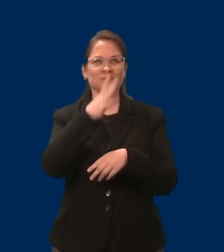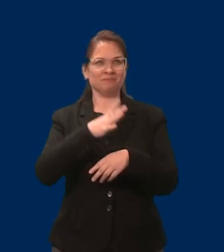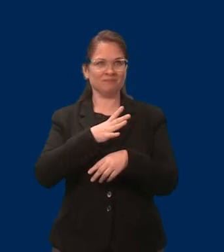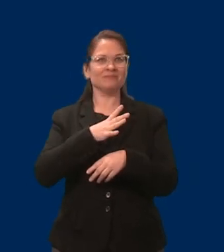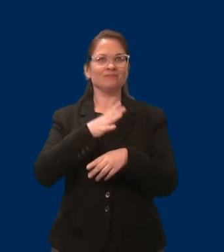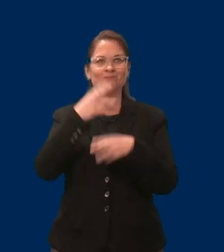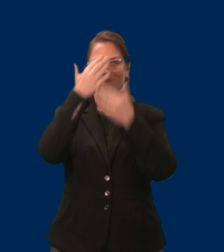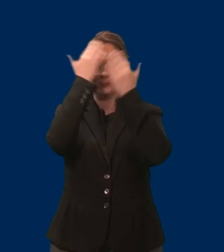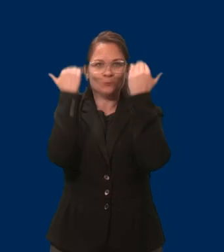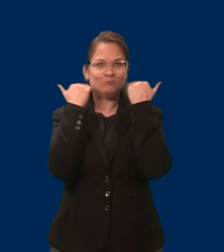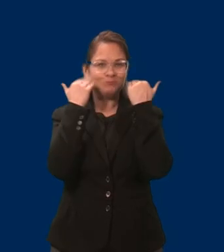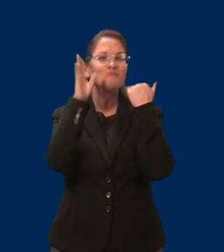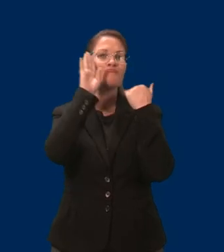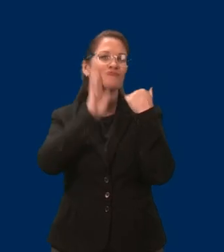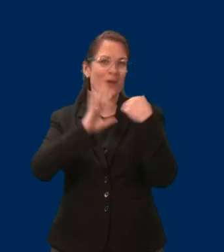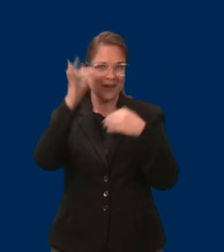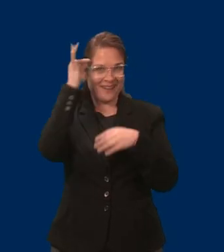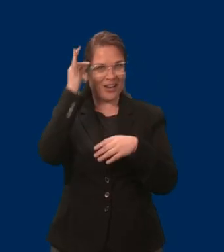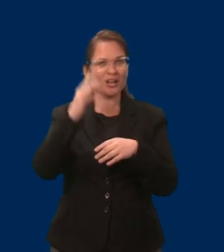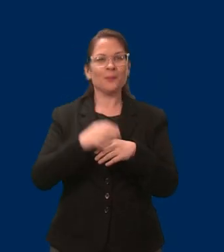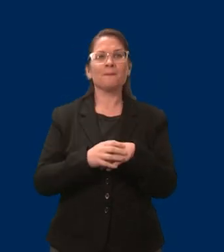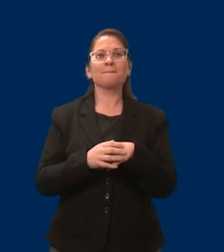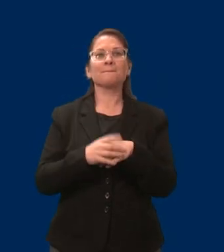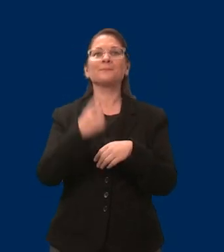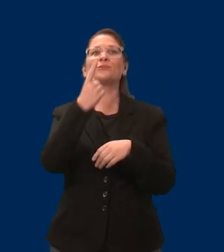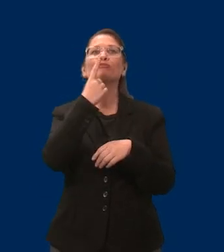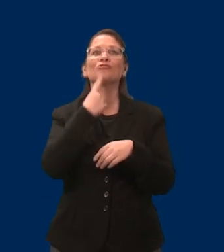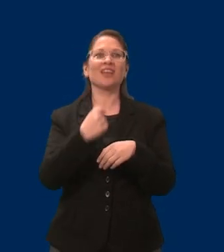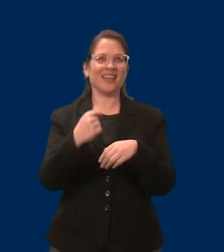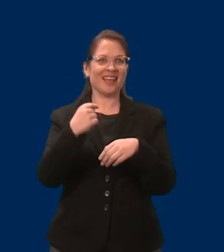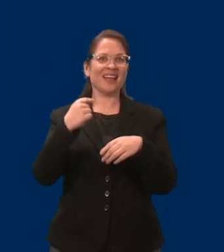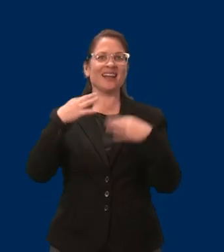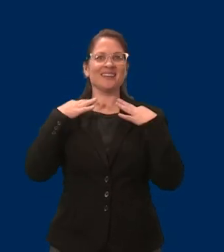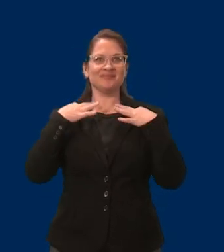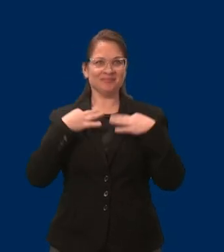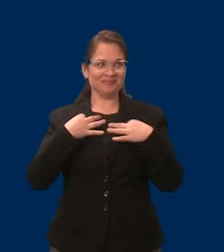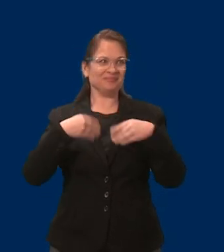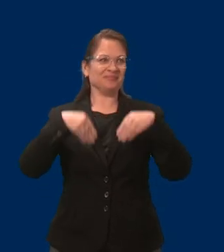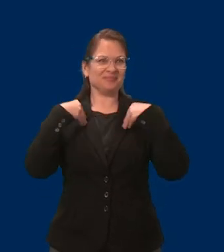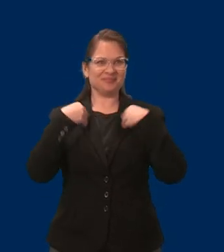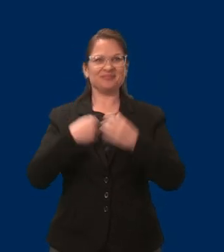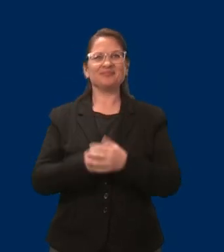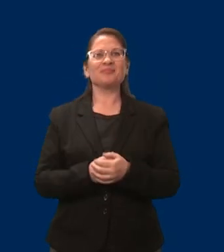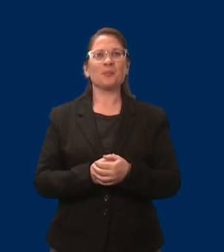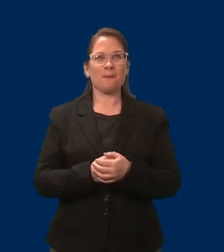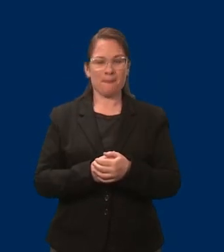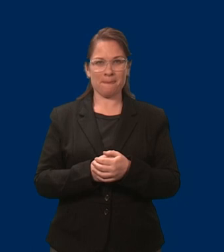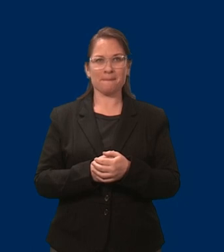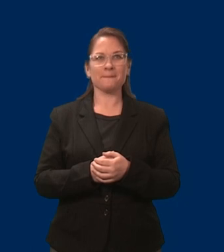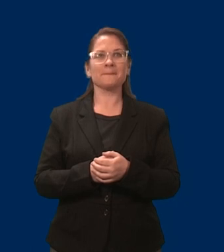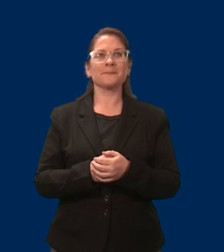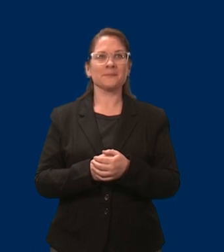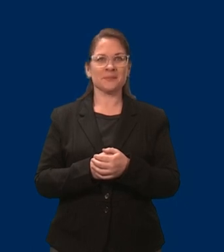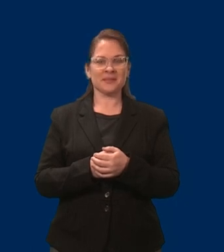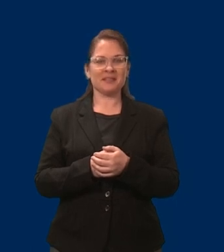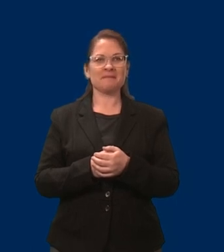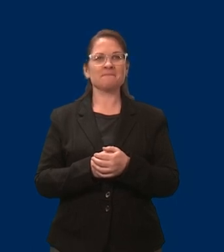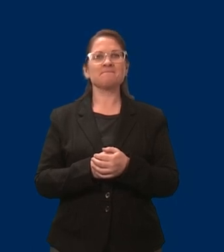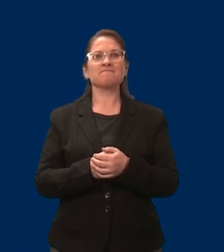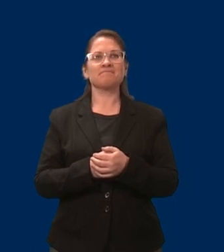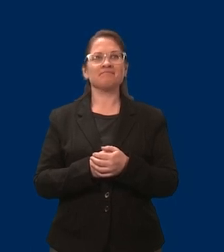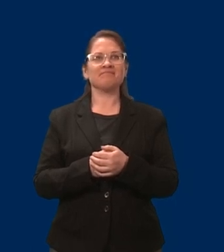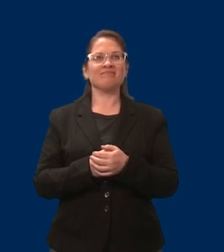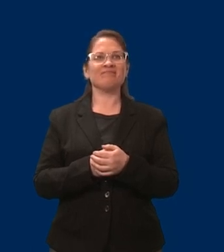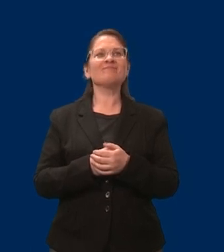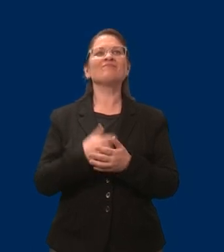wearing a bright red cape. I respond to the pronouns of she, her. I have limited use of just one